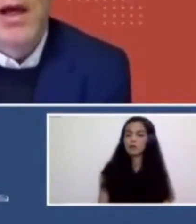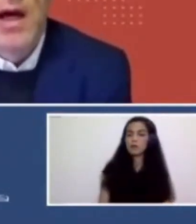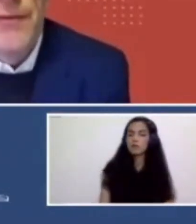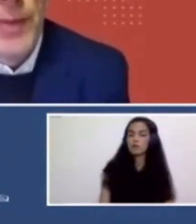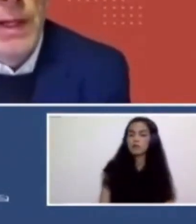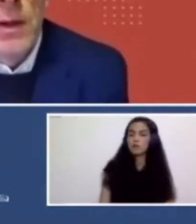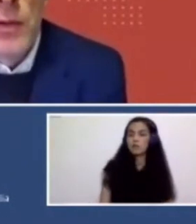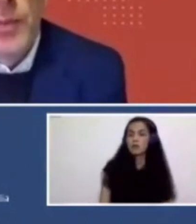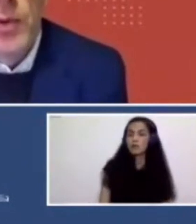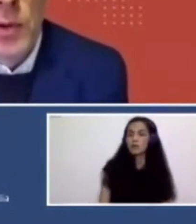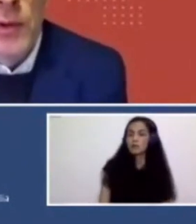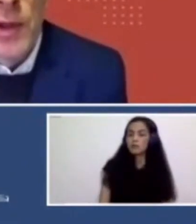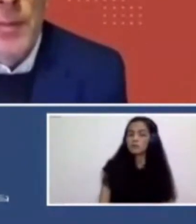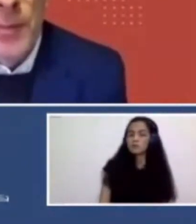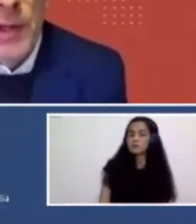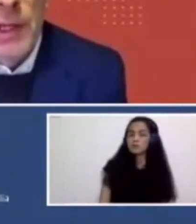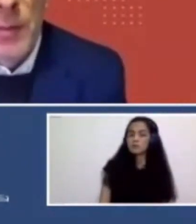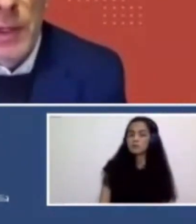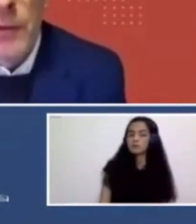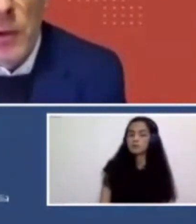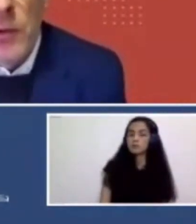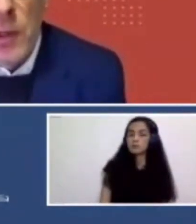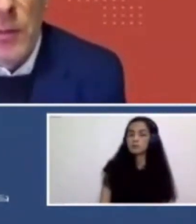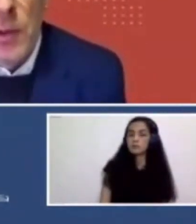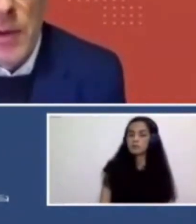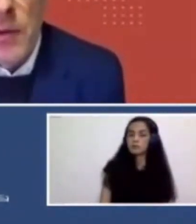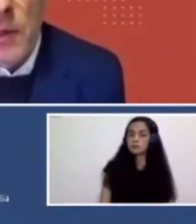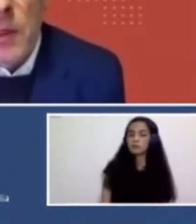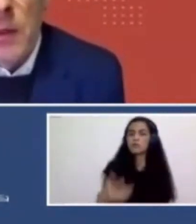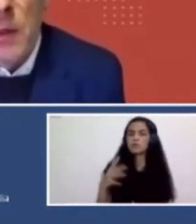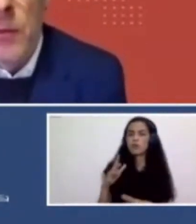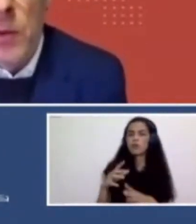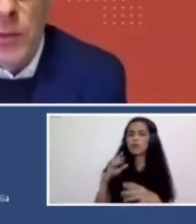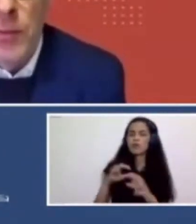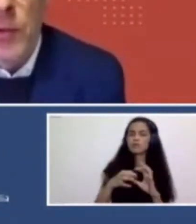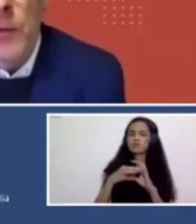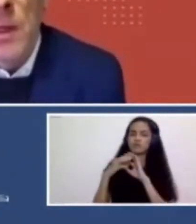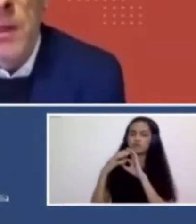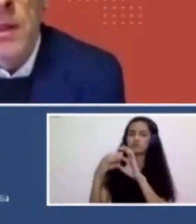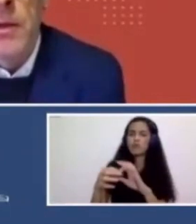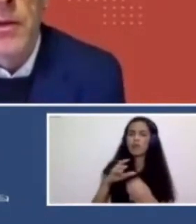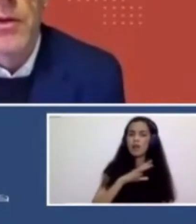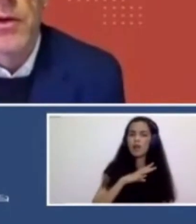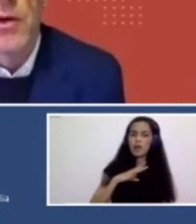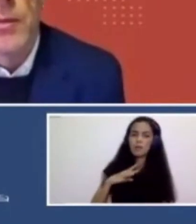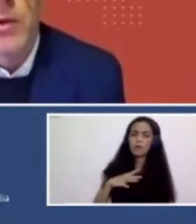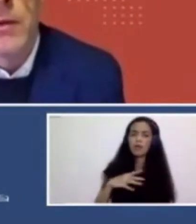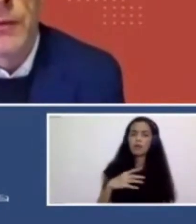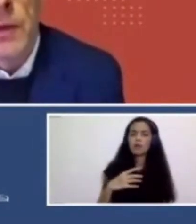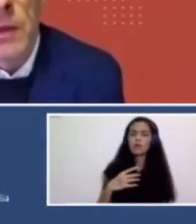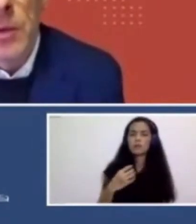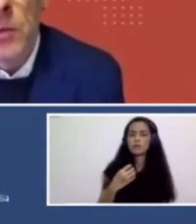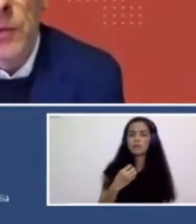Well, I, I've been on the board of that theater company for a long time, I must say, and I've worked with them for over eight years. So